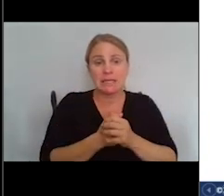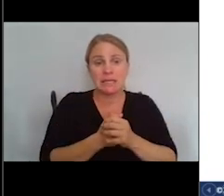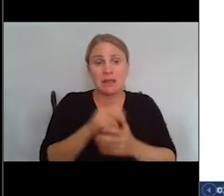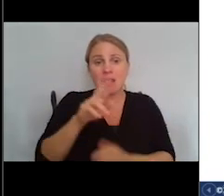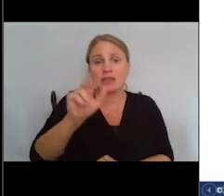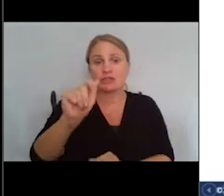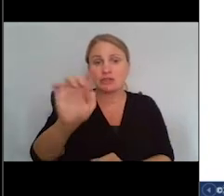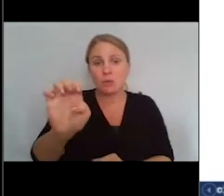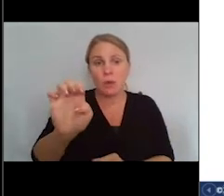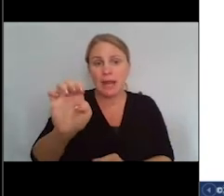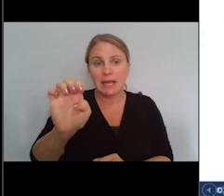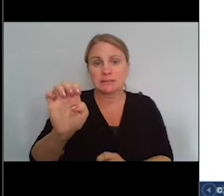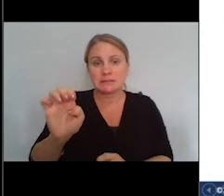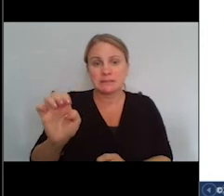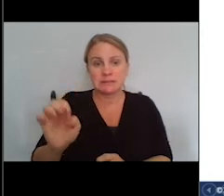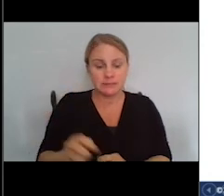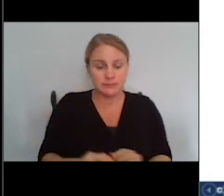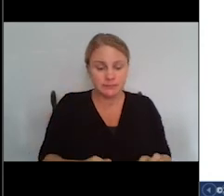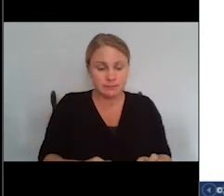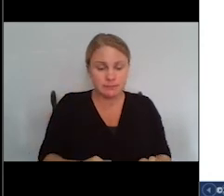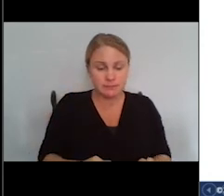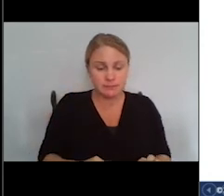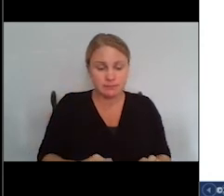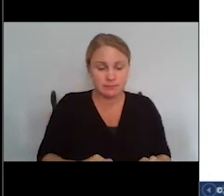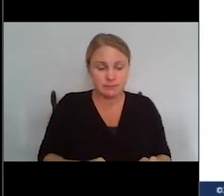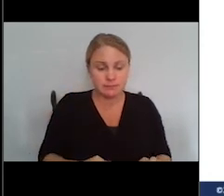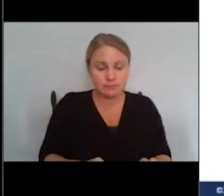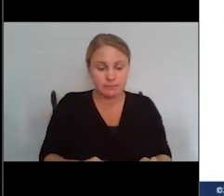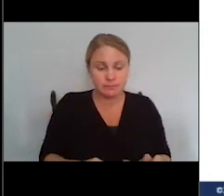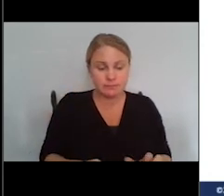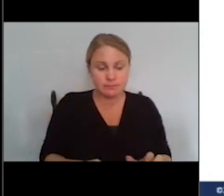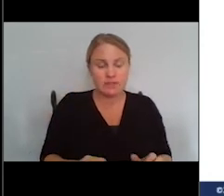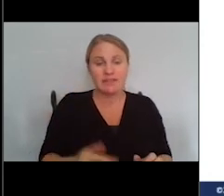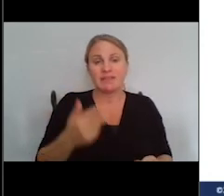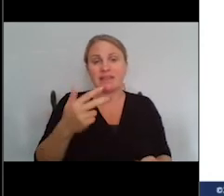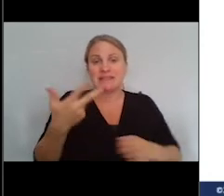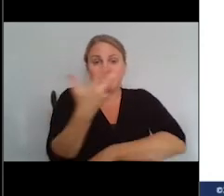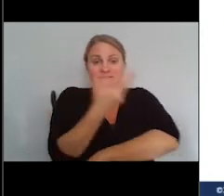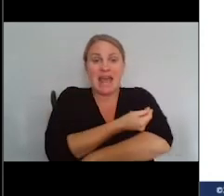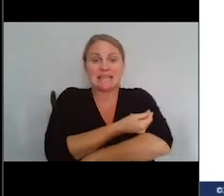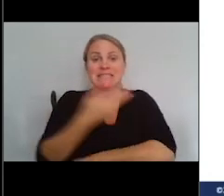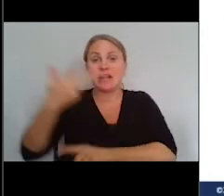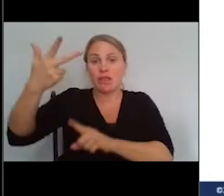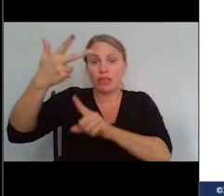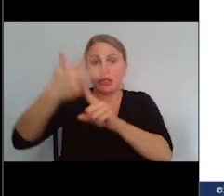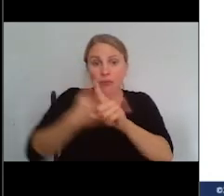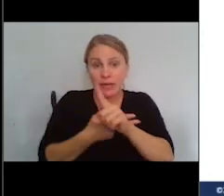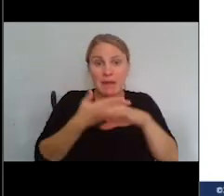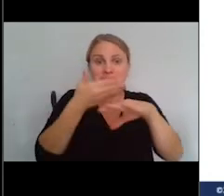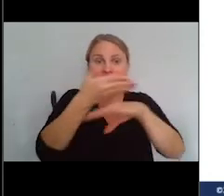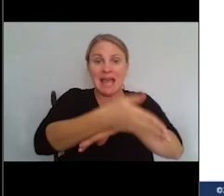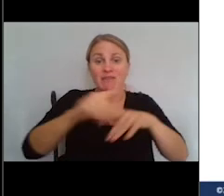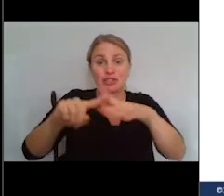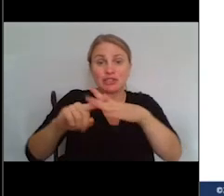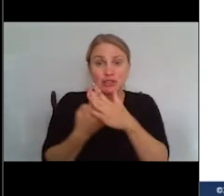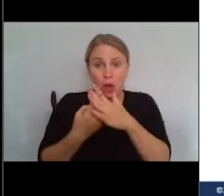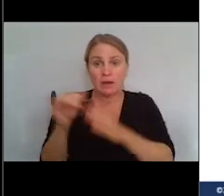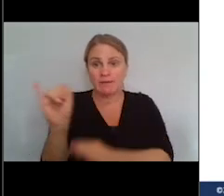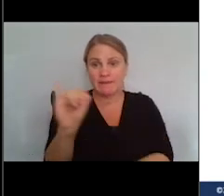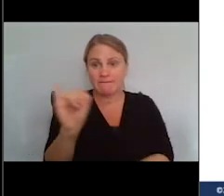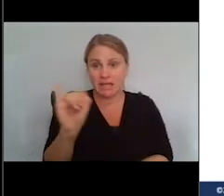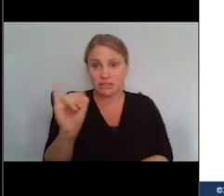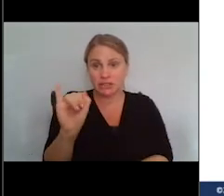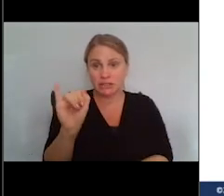remission of their long COVID, and these are vaccines at least three months after the start of being infected with COVID.